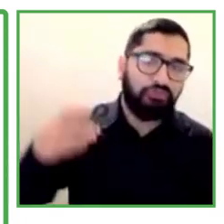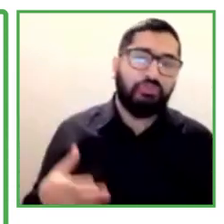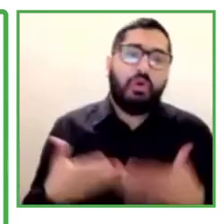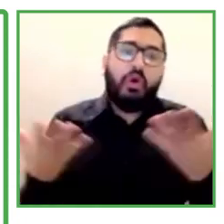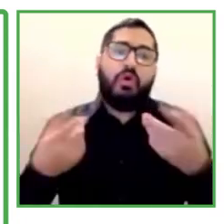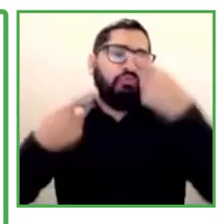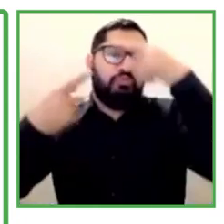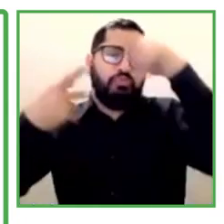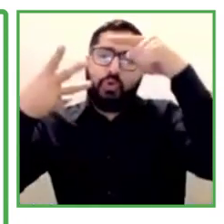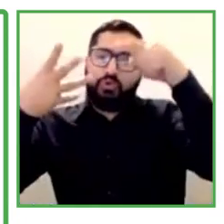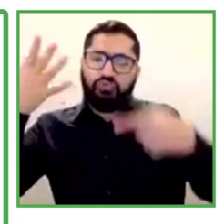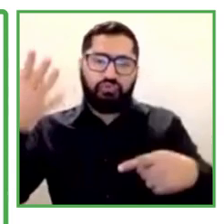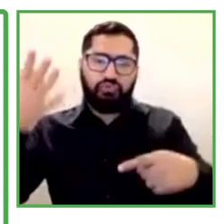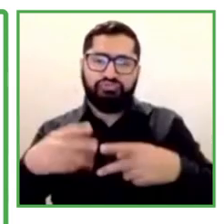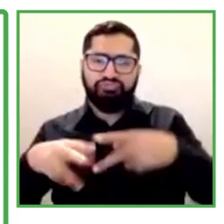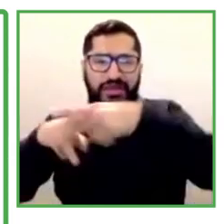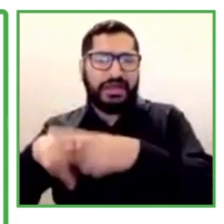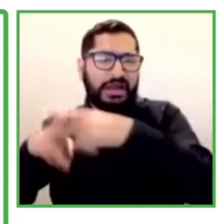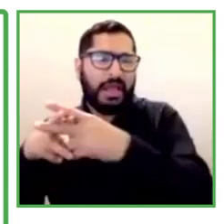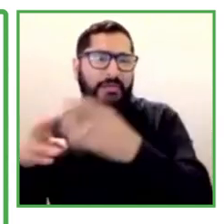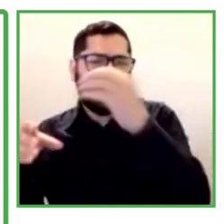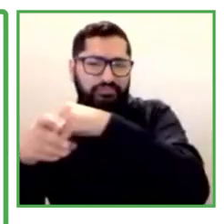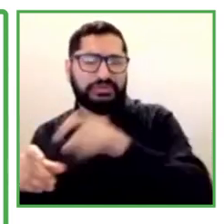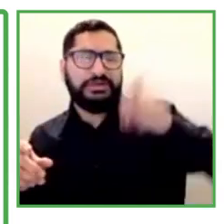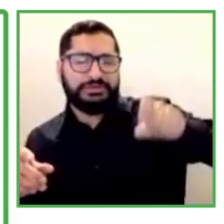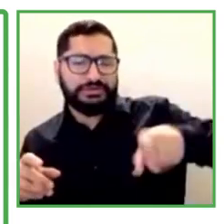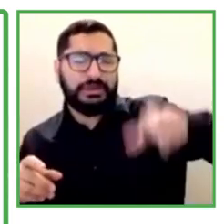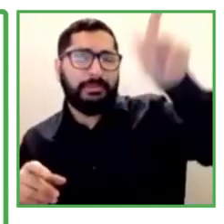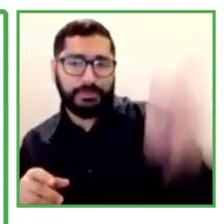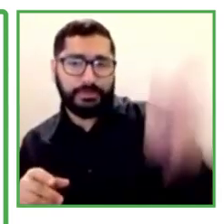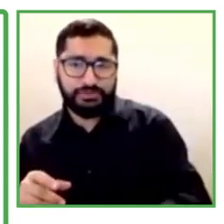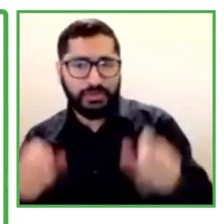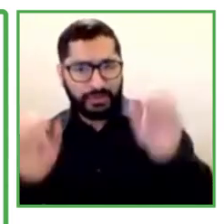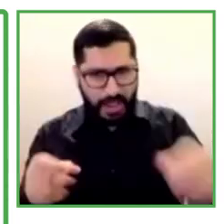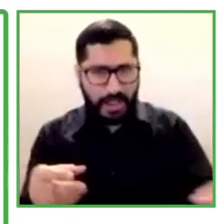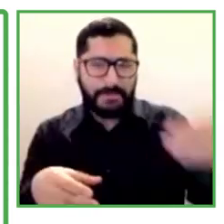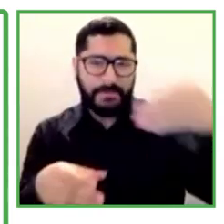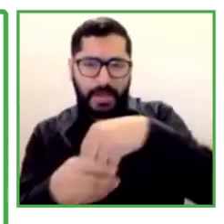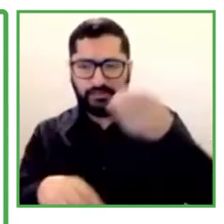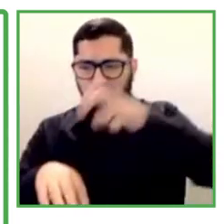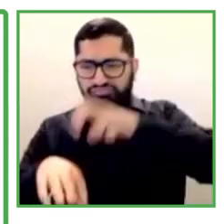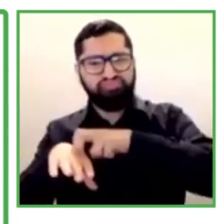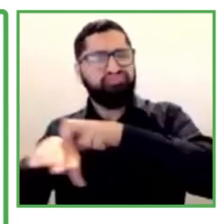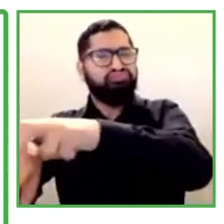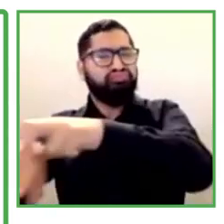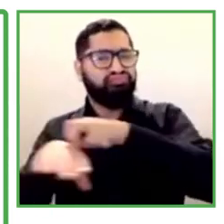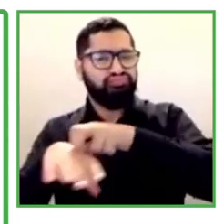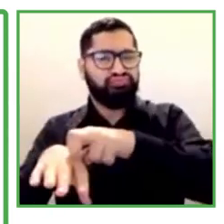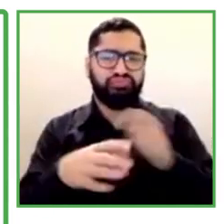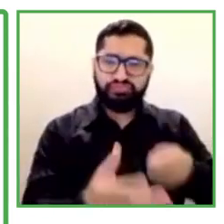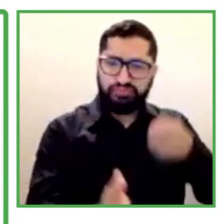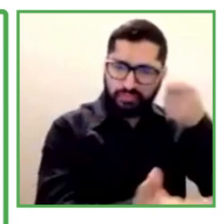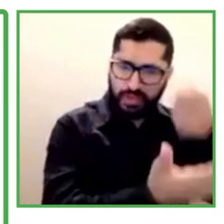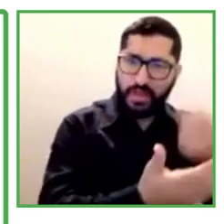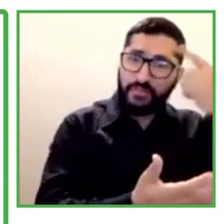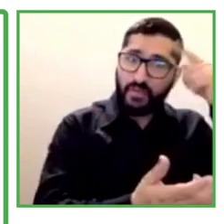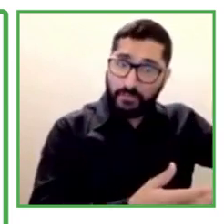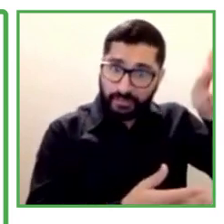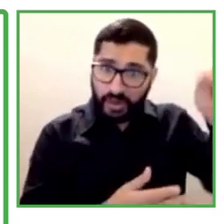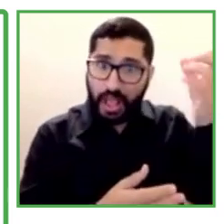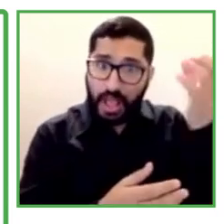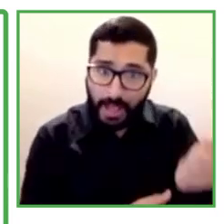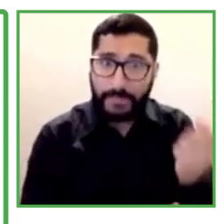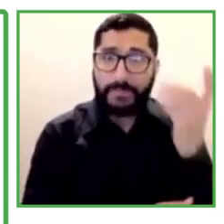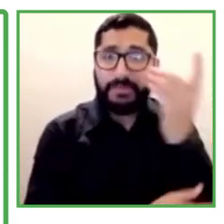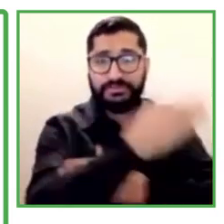they may need, and also transportation so that they could have a monthly support so that they could commute.